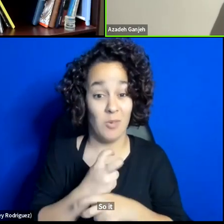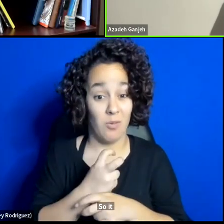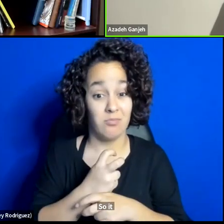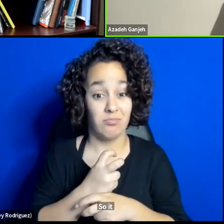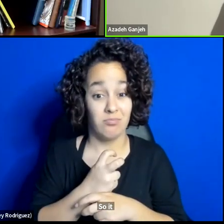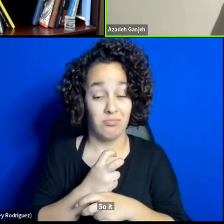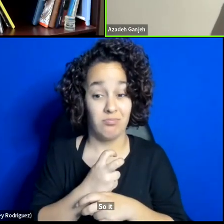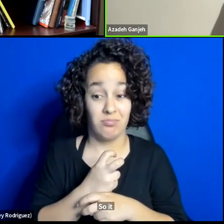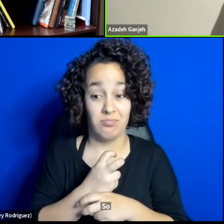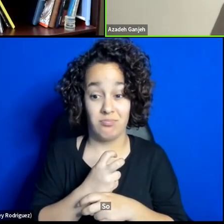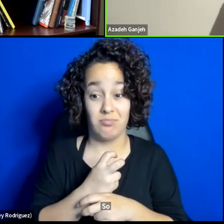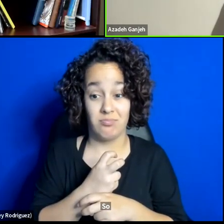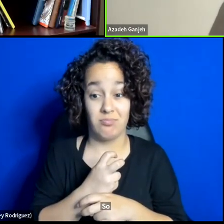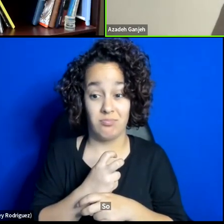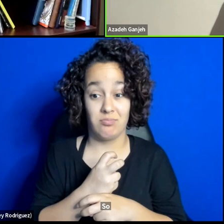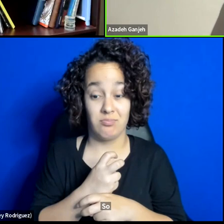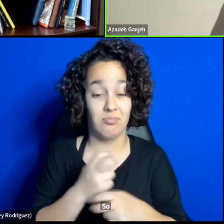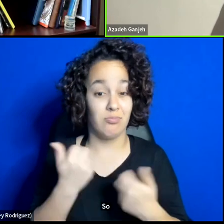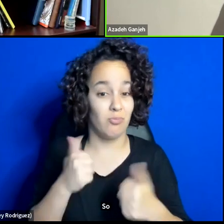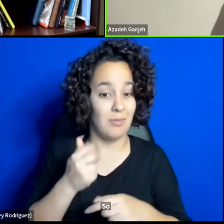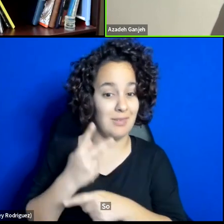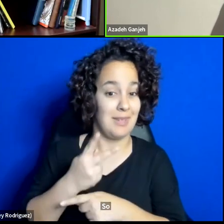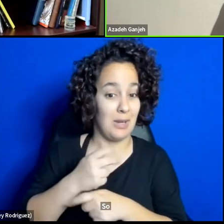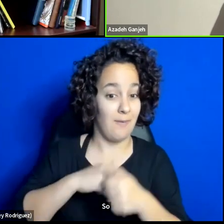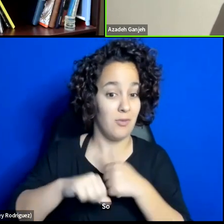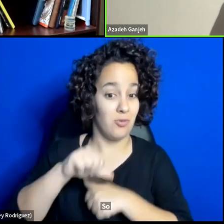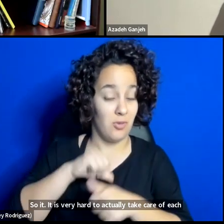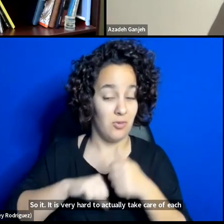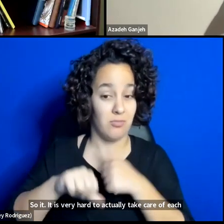actually take care of each other.